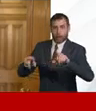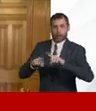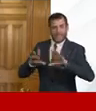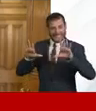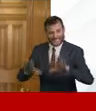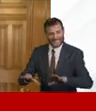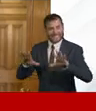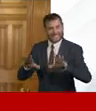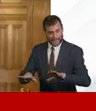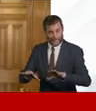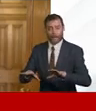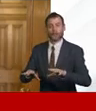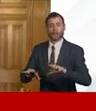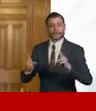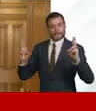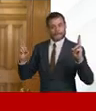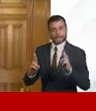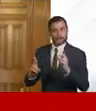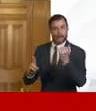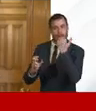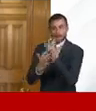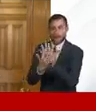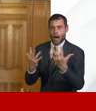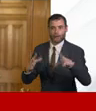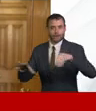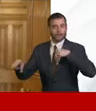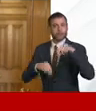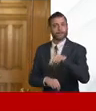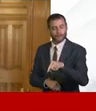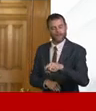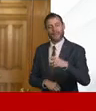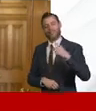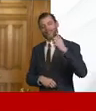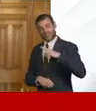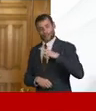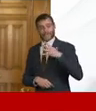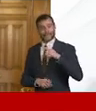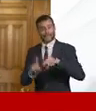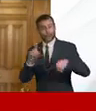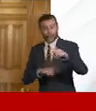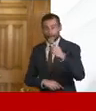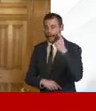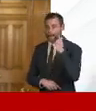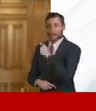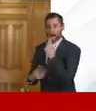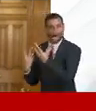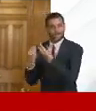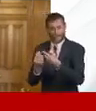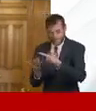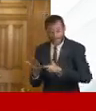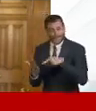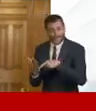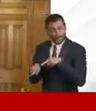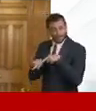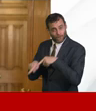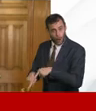and that's why it's so important that everybody follows the advice and stays at home the final